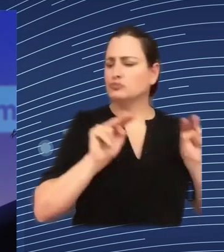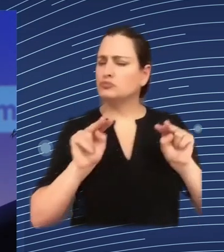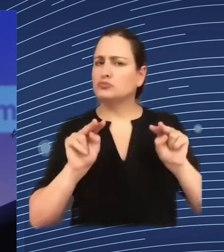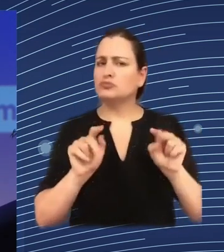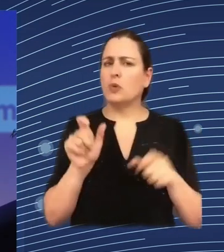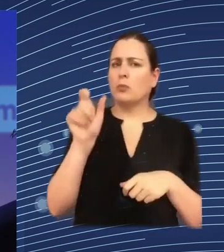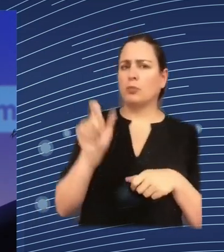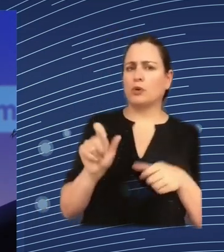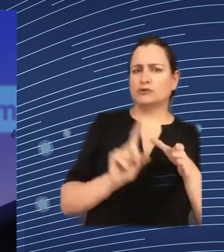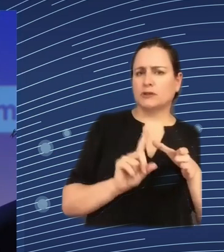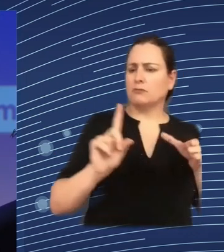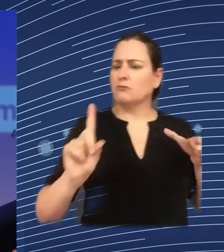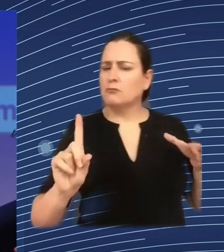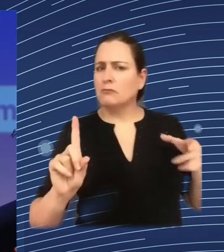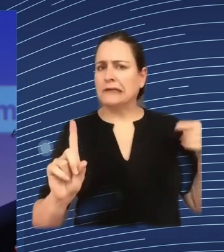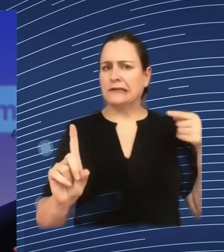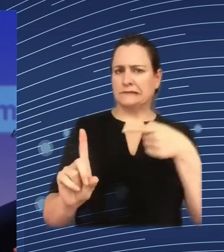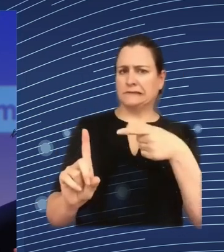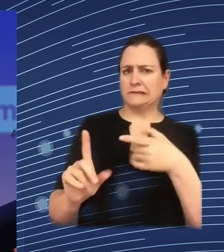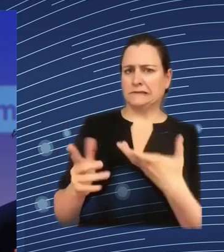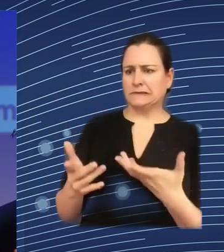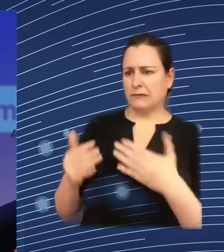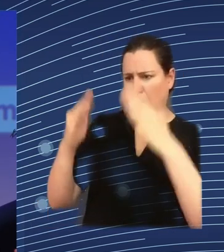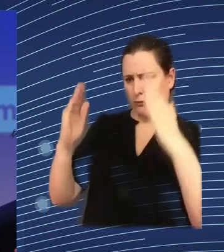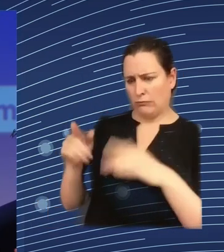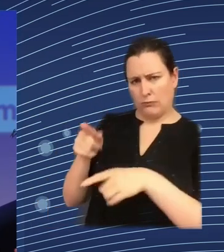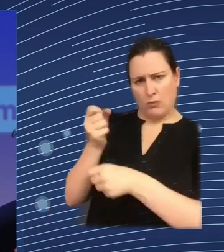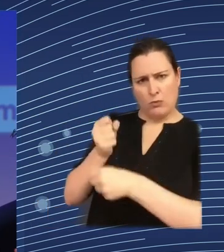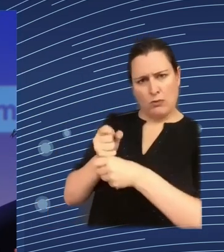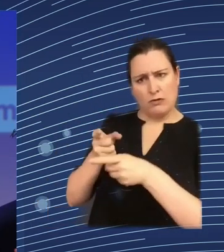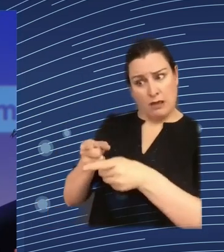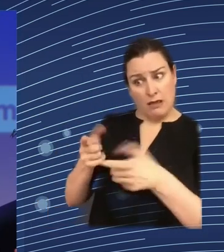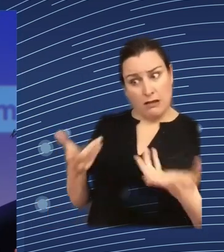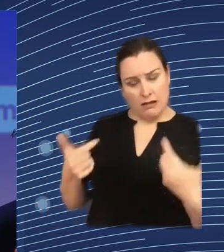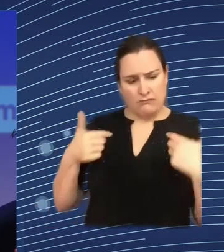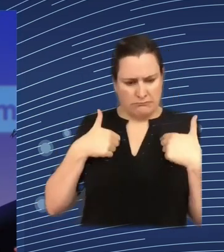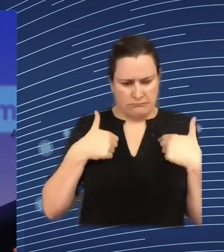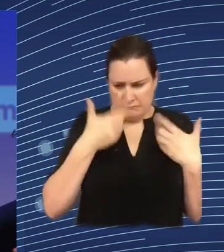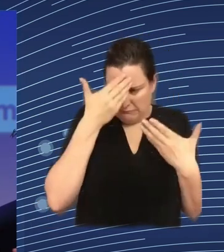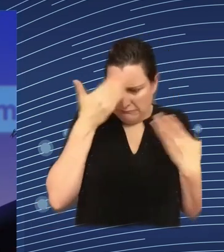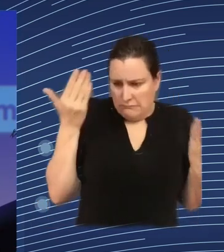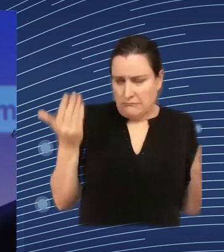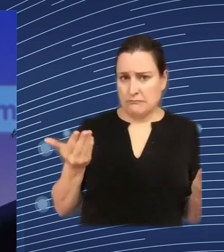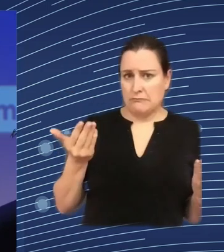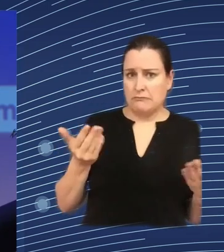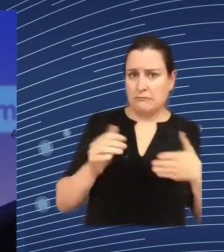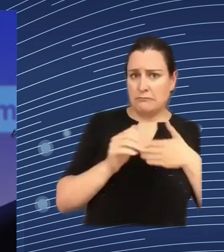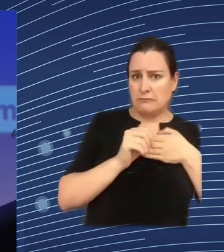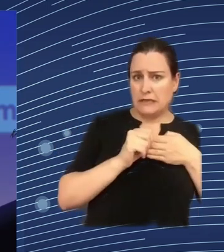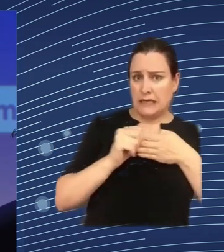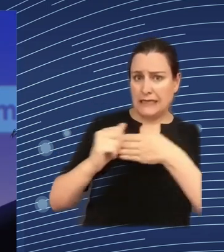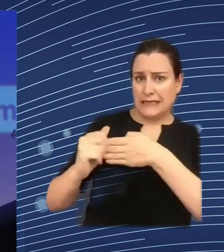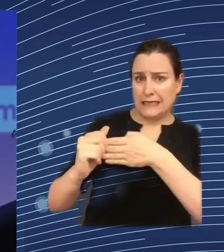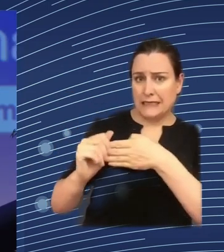how to lead the research says that they don't know how to lead uh or control